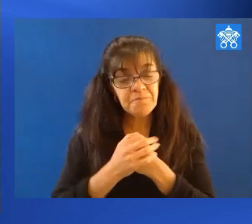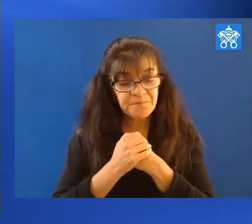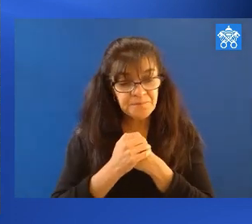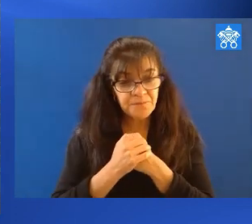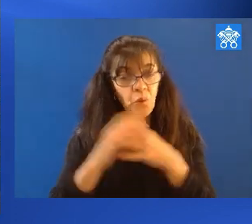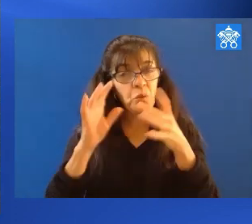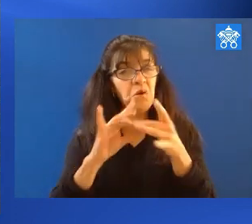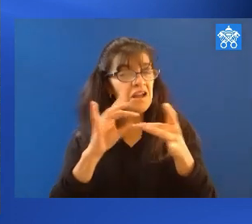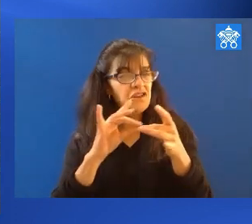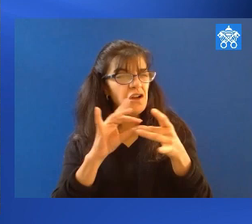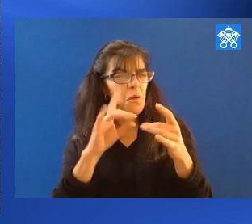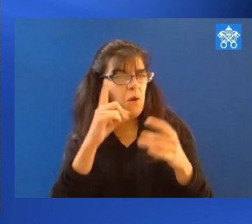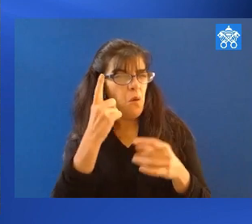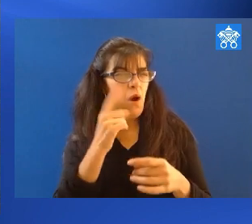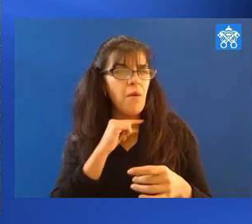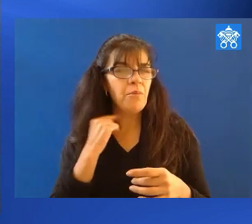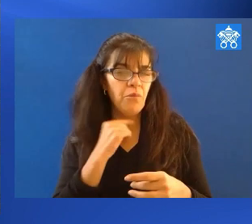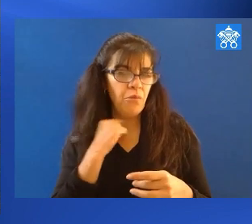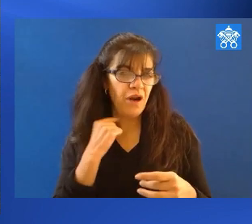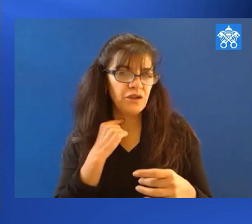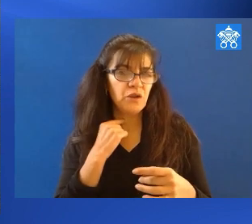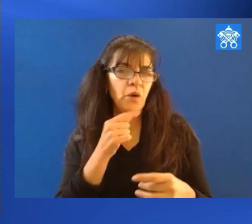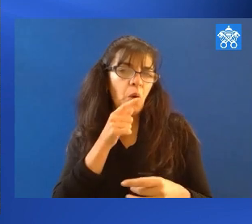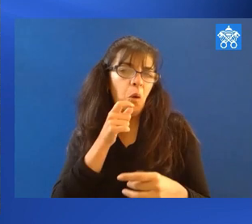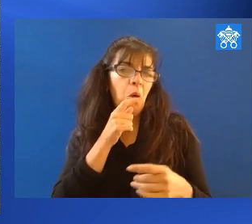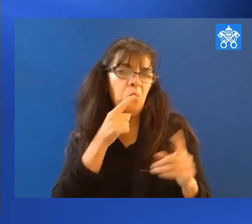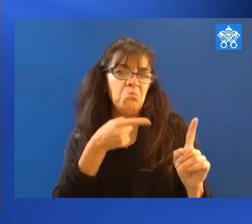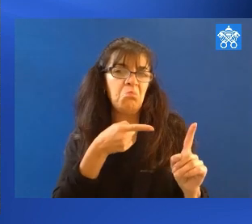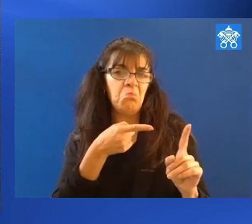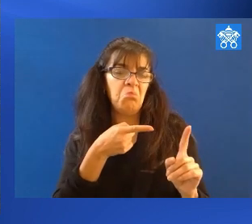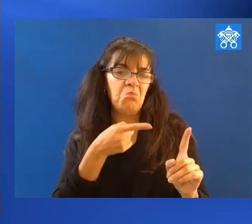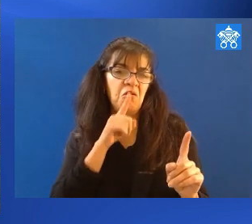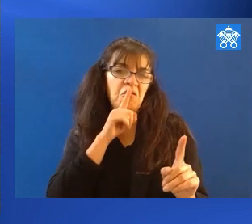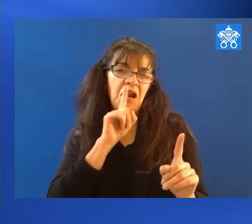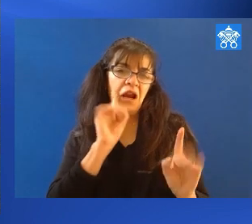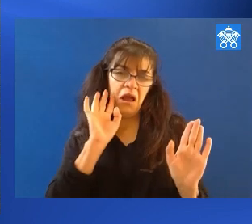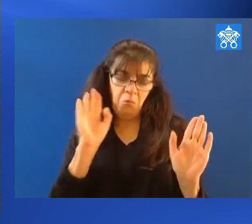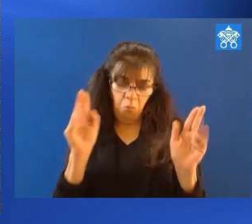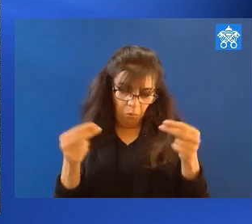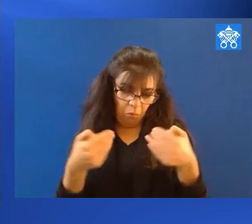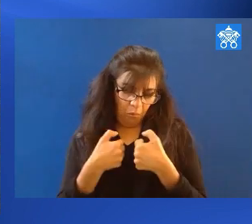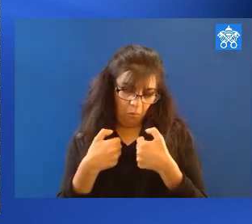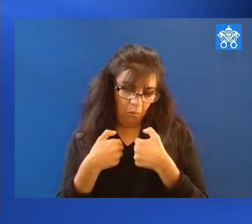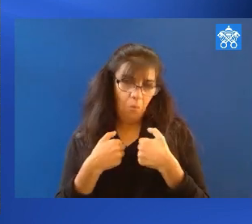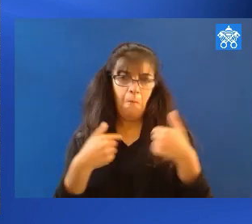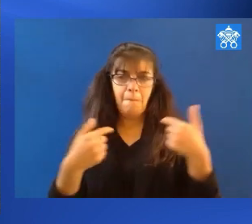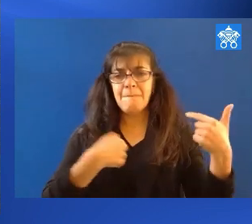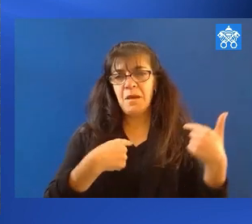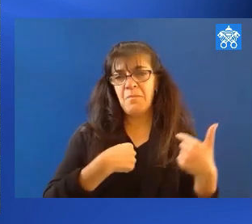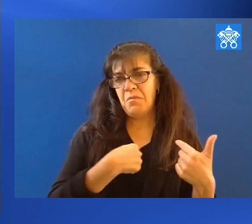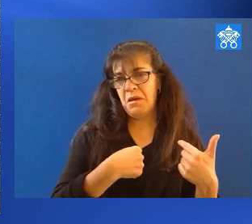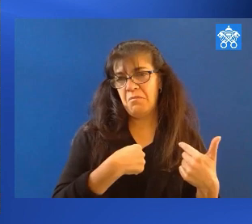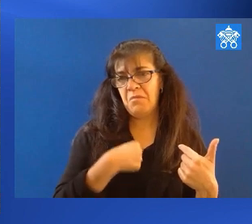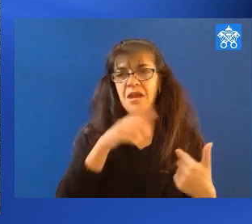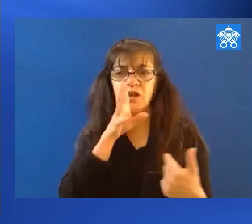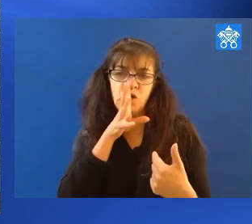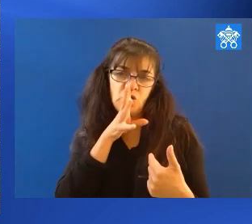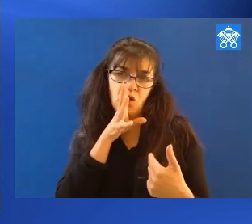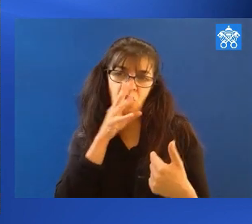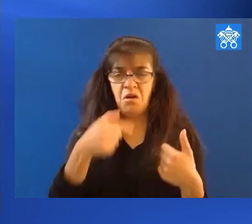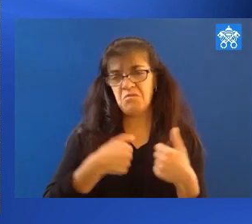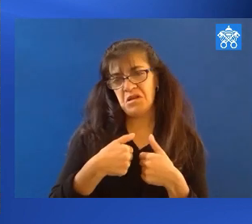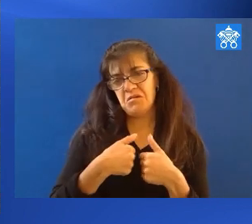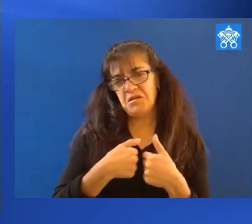Once, we're talking about, about a priest who has always taken up by himself.